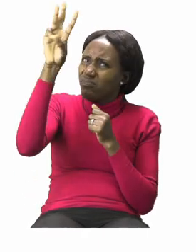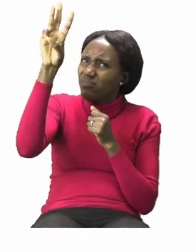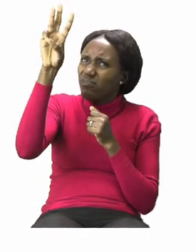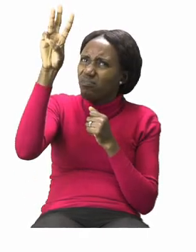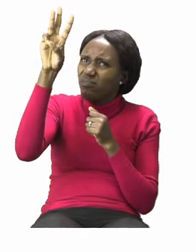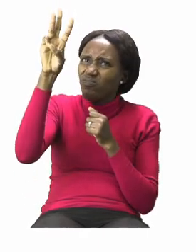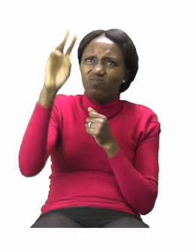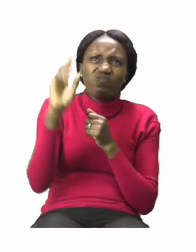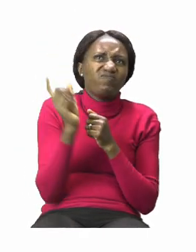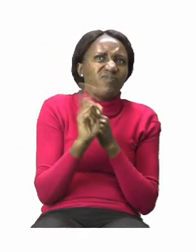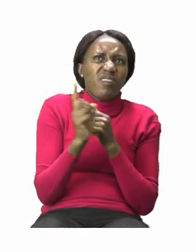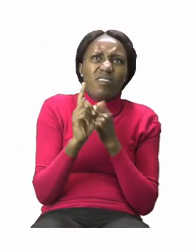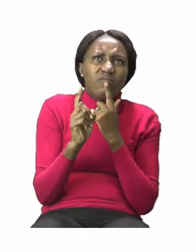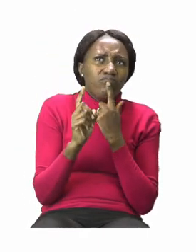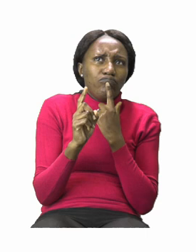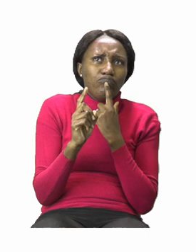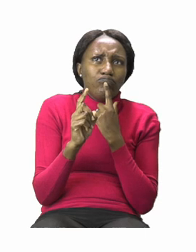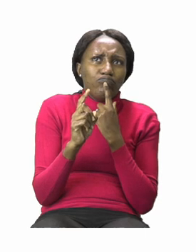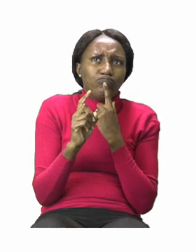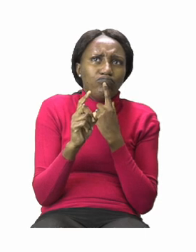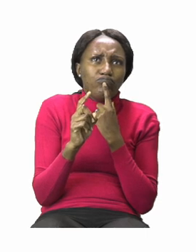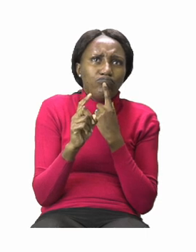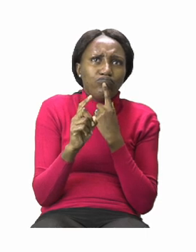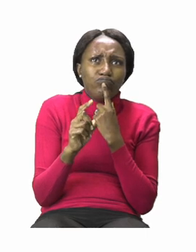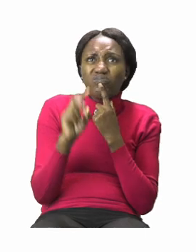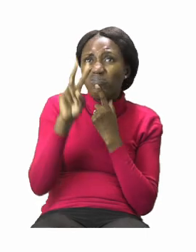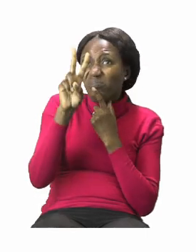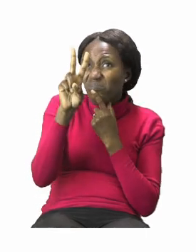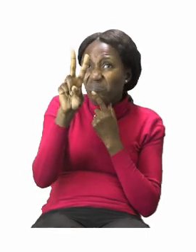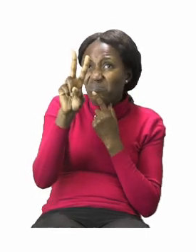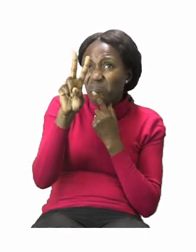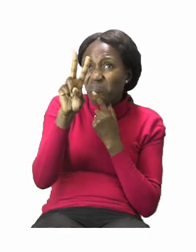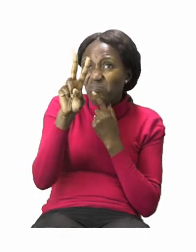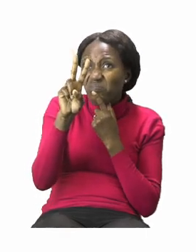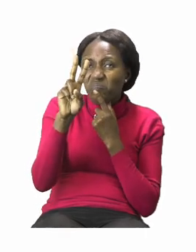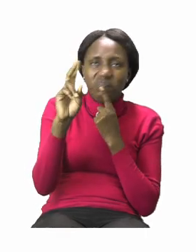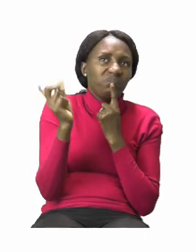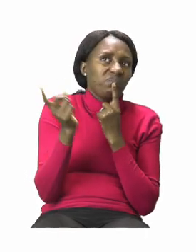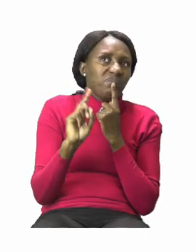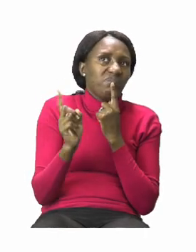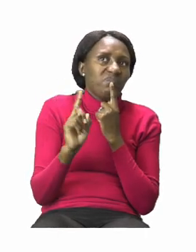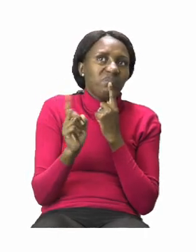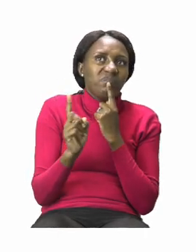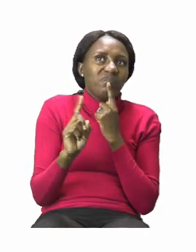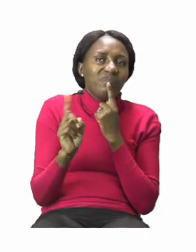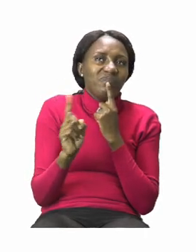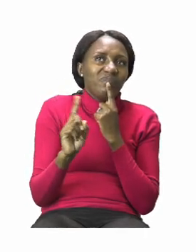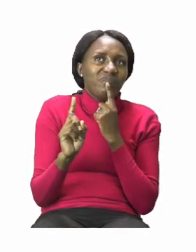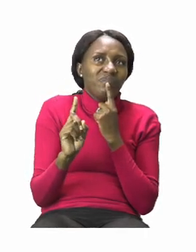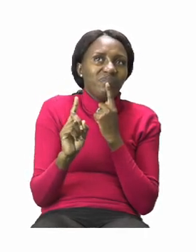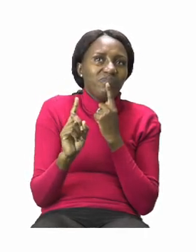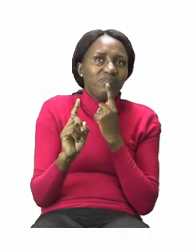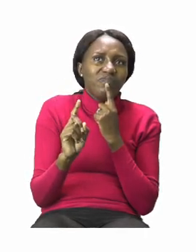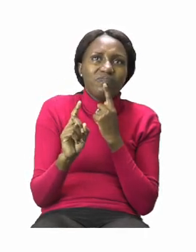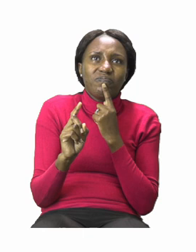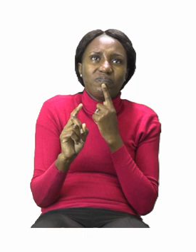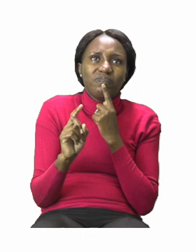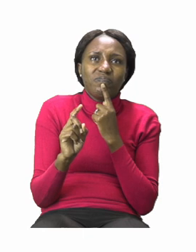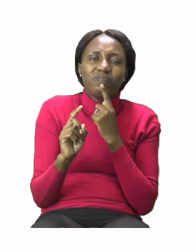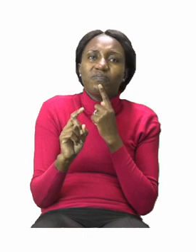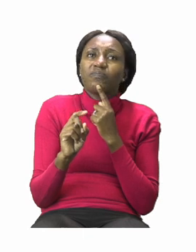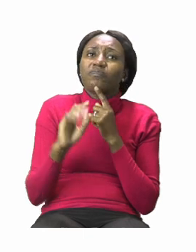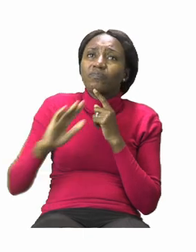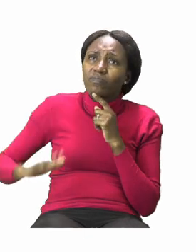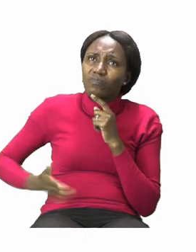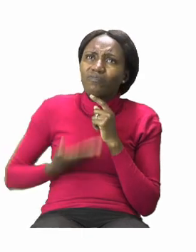No. How about the second number? No. Because we're looking for